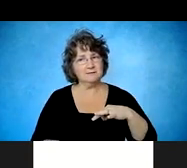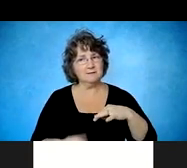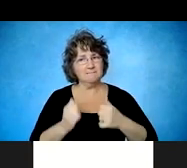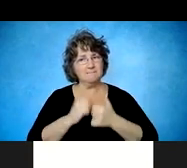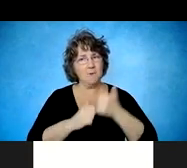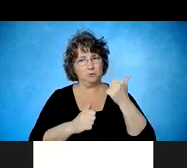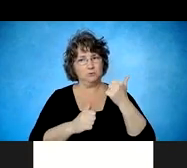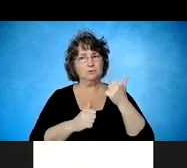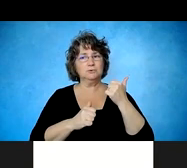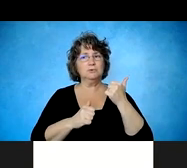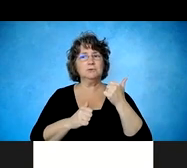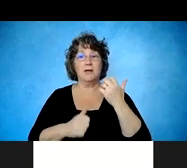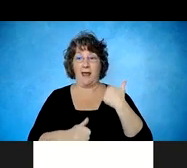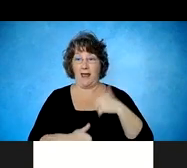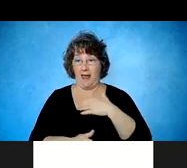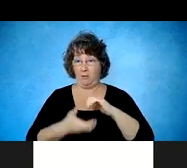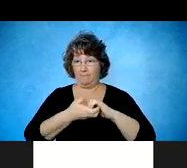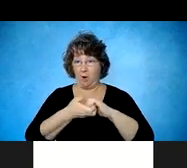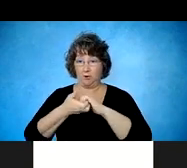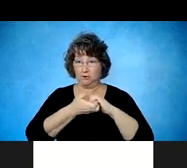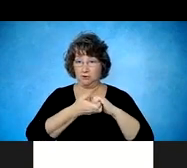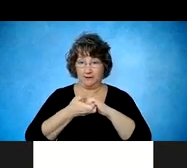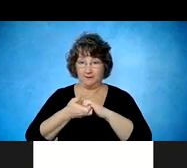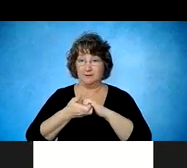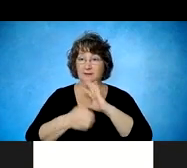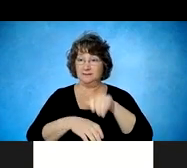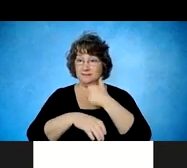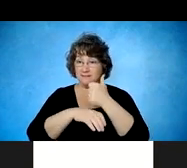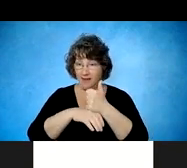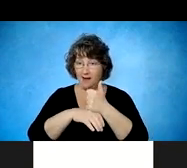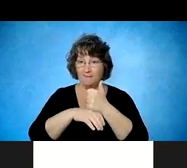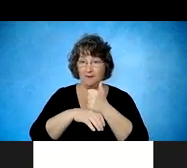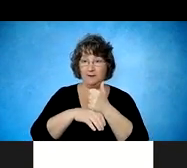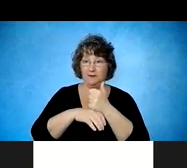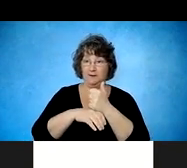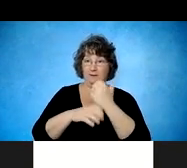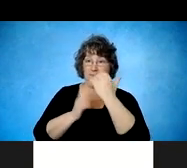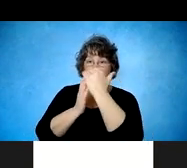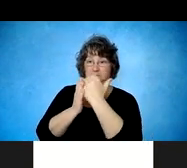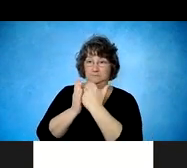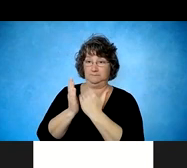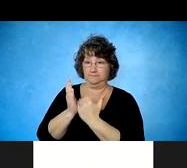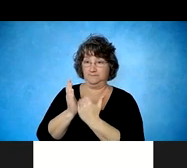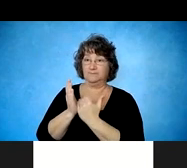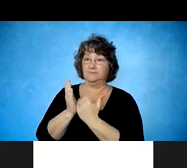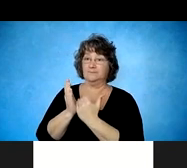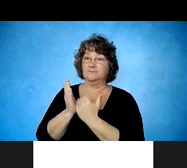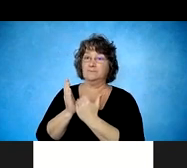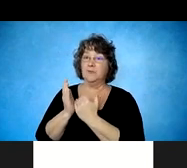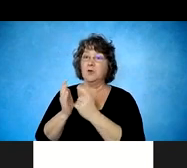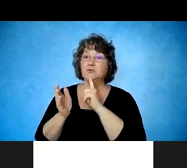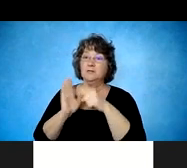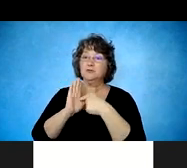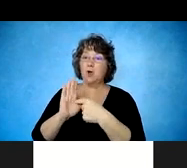combined partnership has developed framework and a standard of care that illustrate best practices within vocational